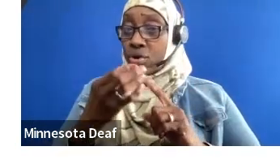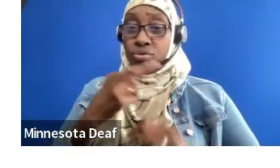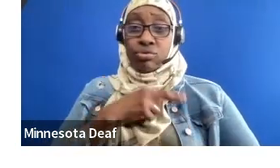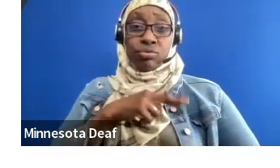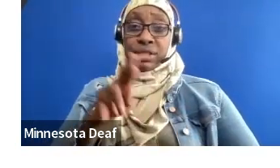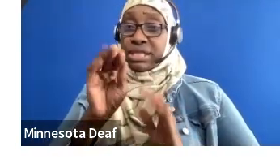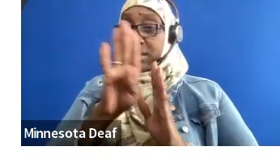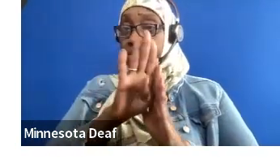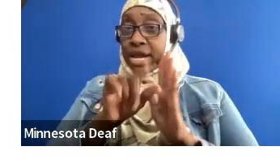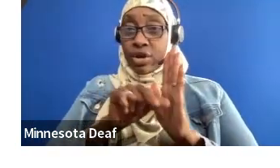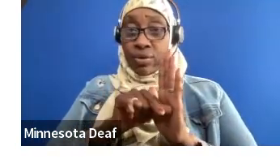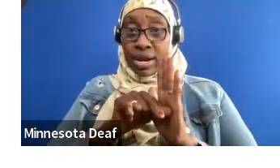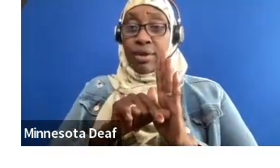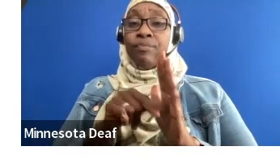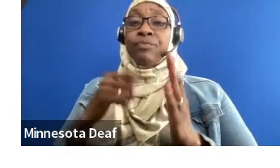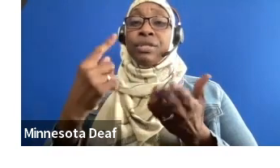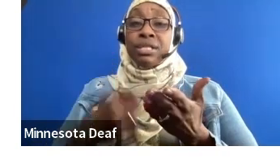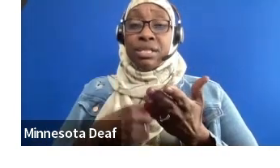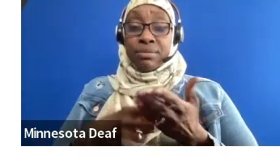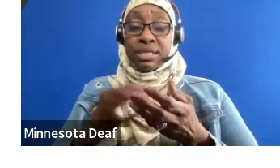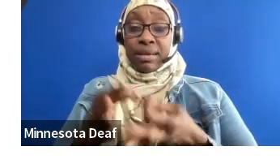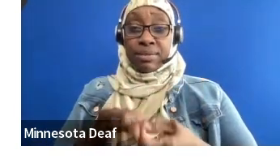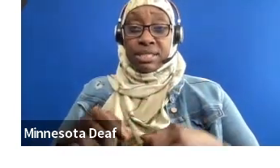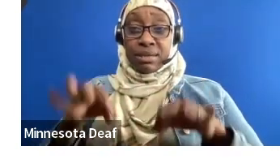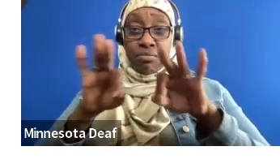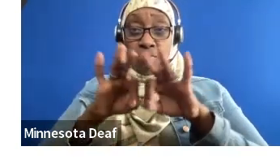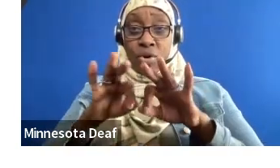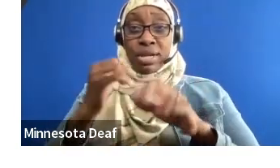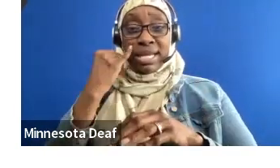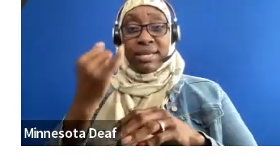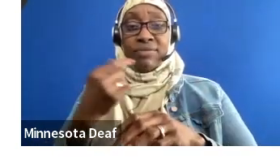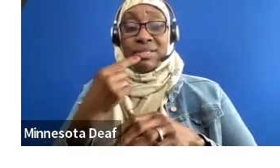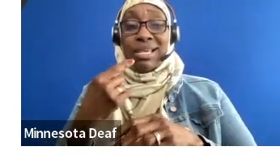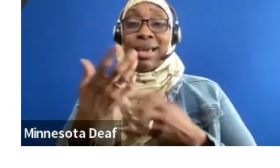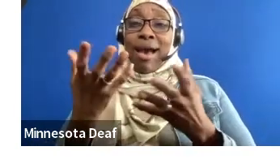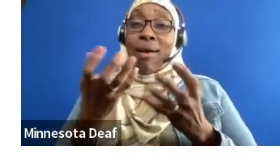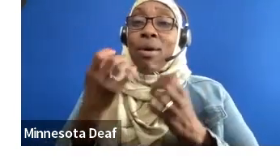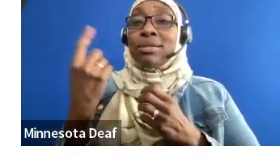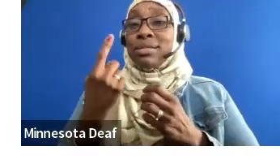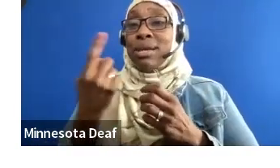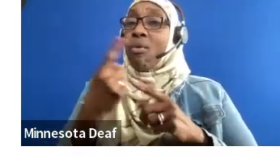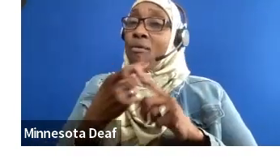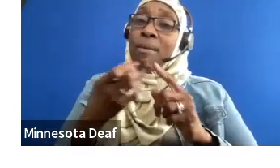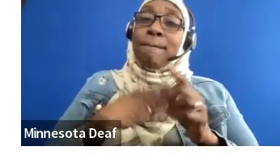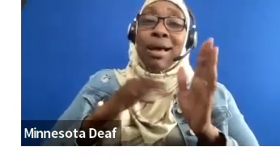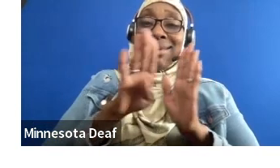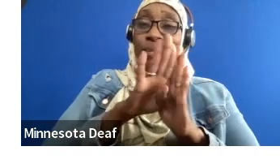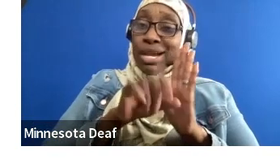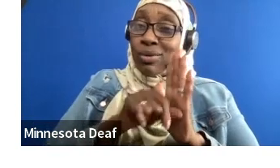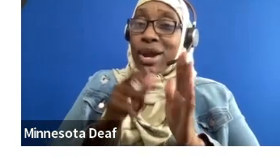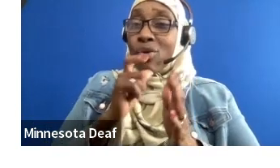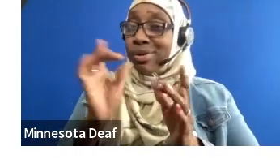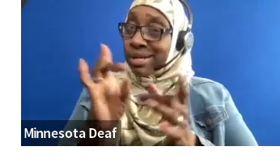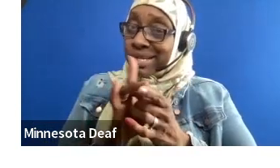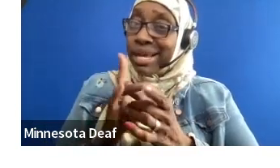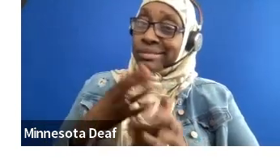we keep in mind. Sometimes it is important to be, you can say, like, I want someone who's from my background who relates to what I am feeling, right? It